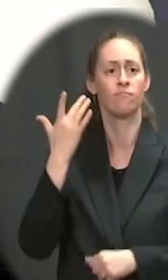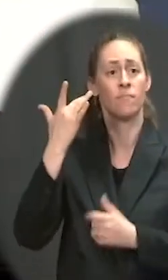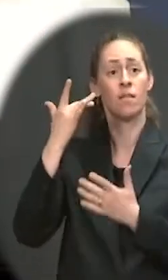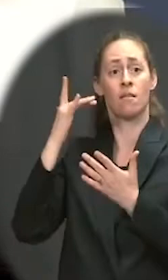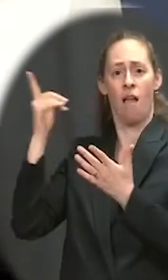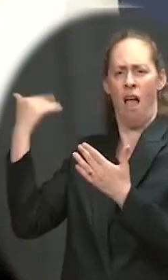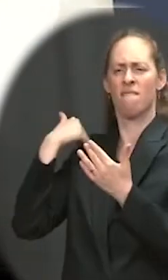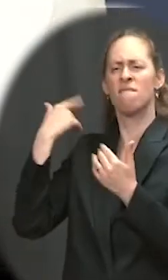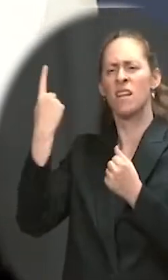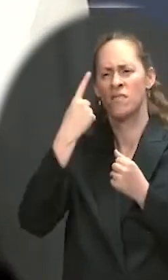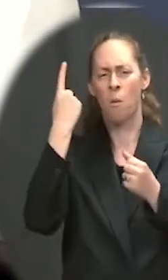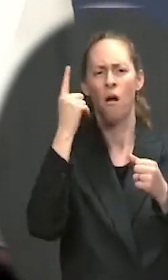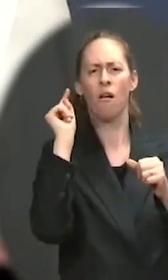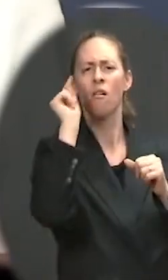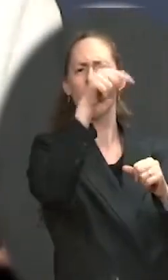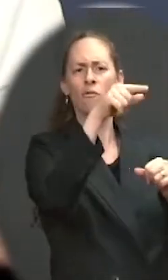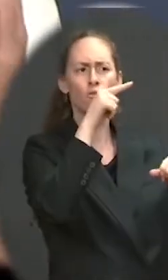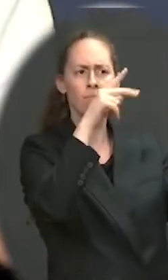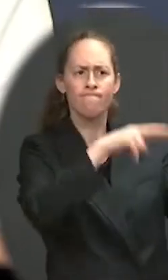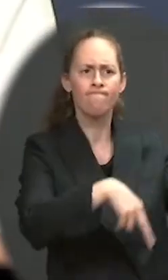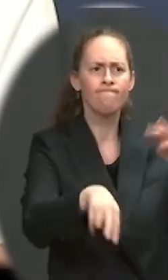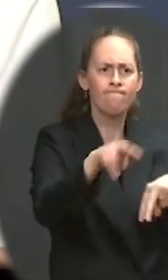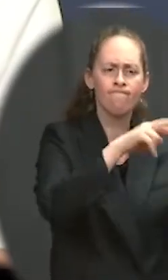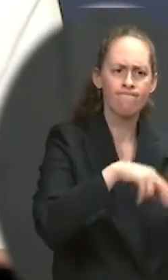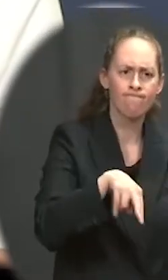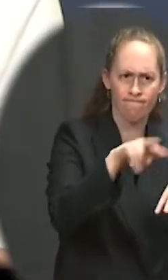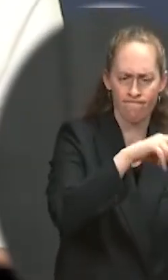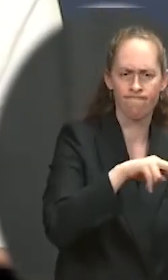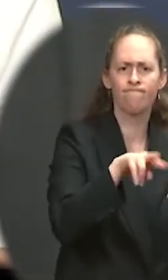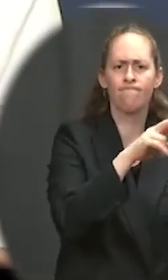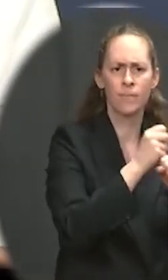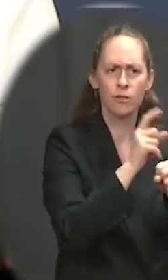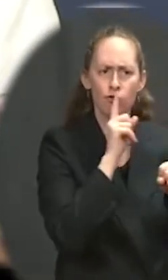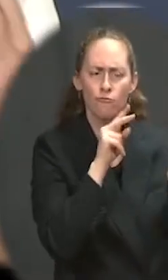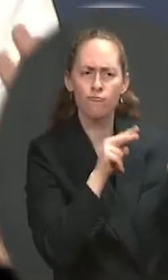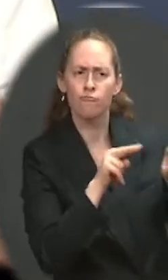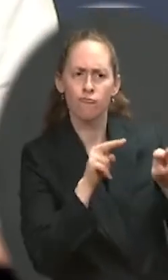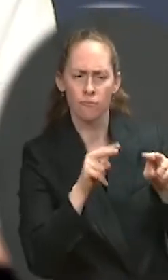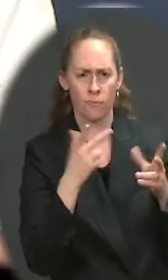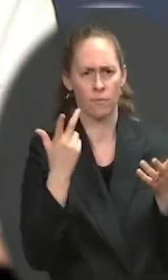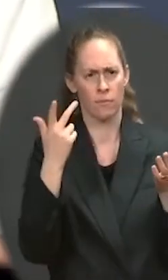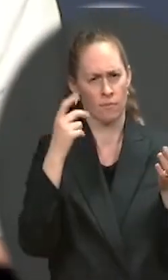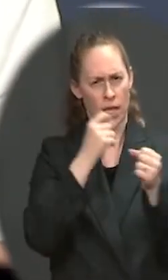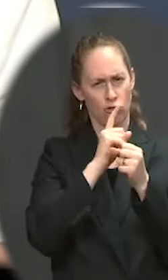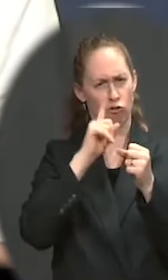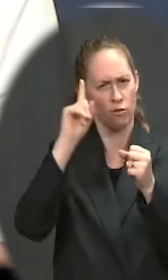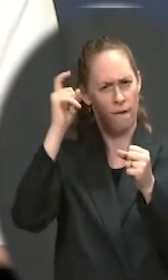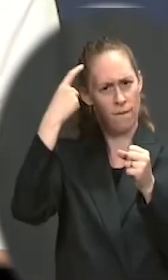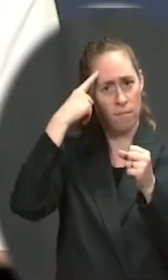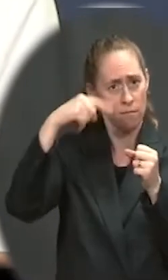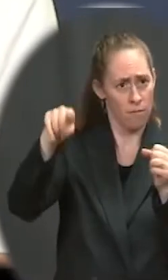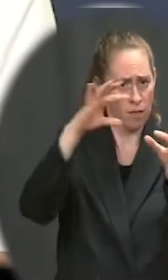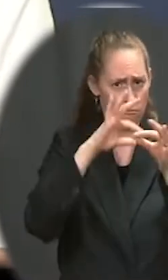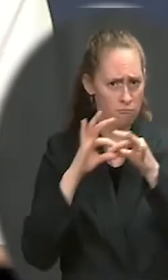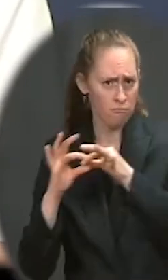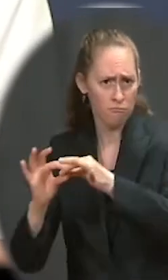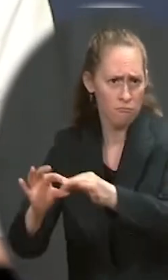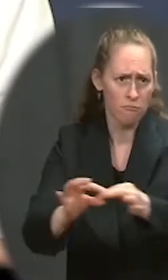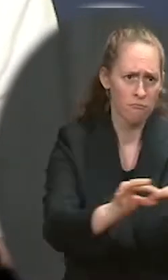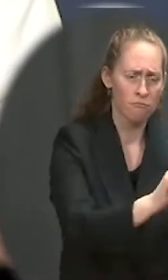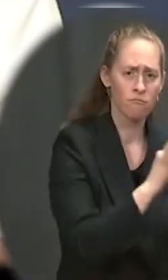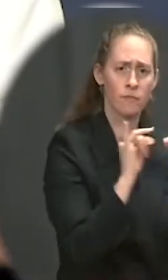Rescue Plan implementation to ensure there is coordination across government, that we are tracking where we see issues.